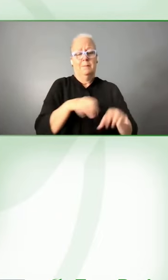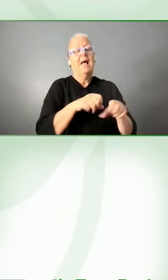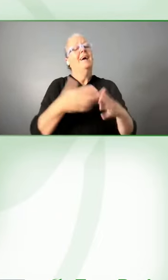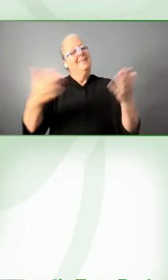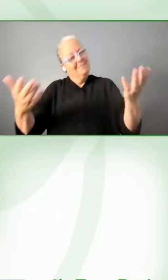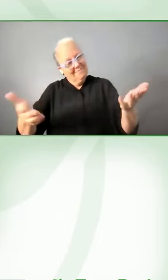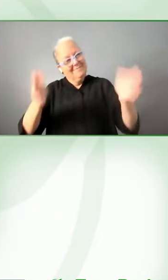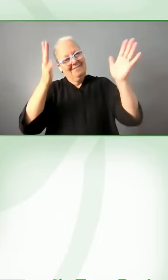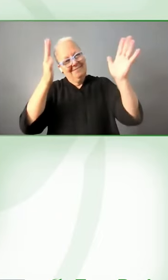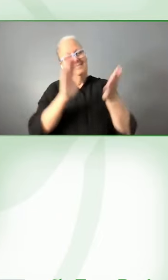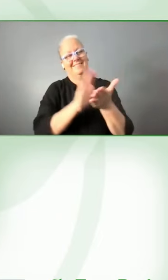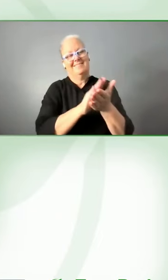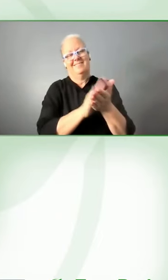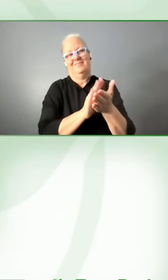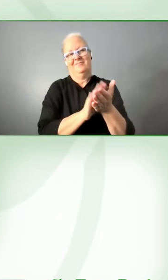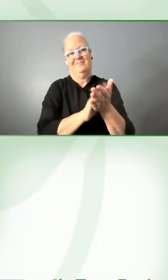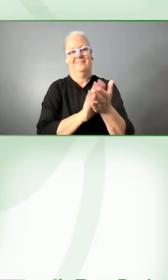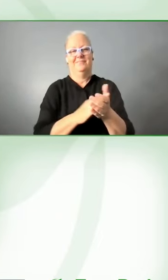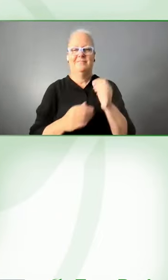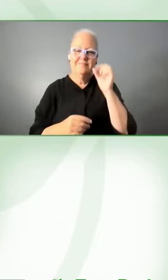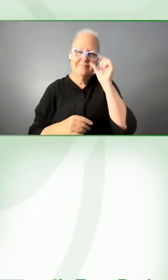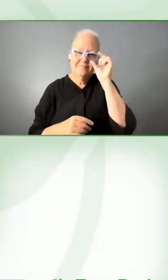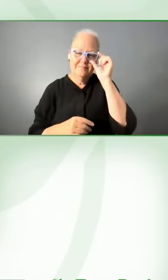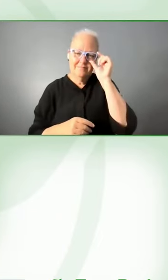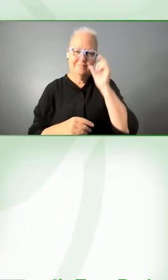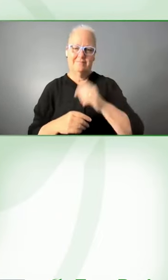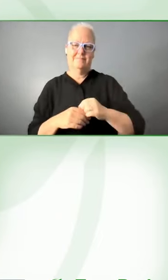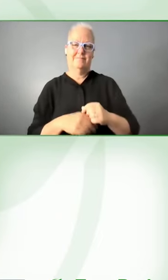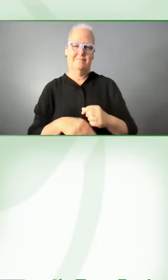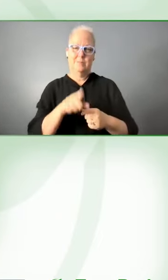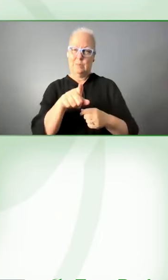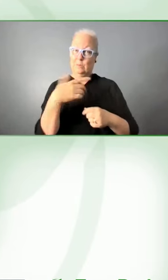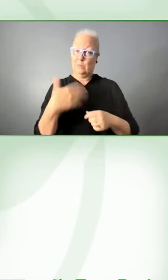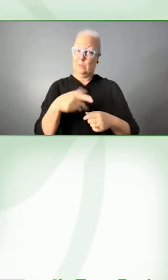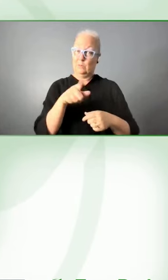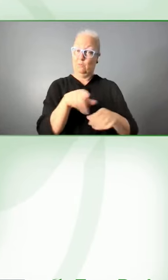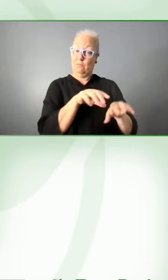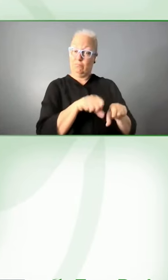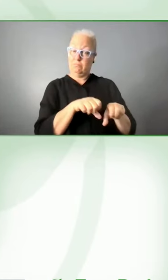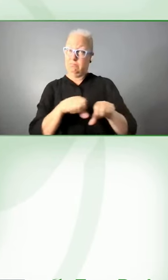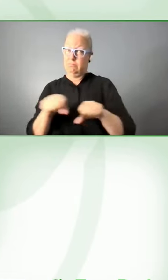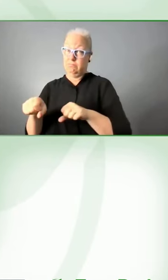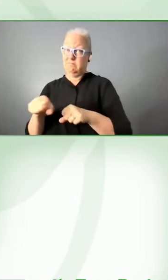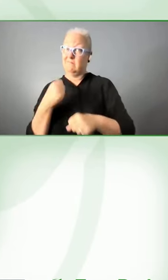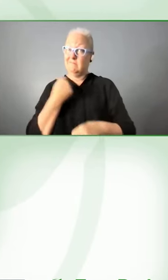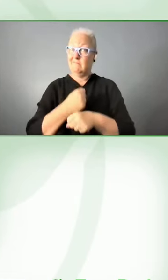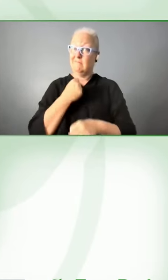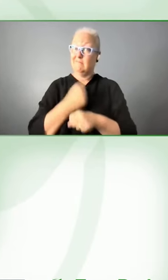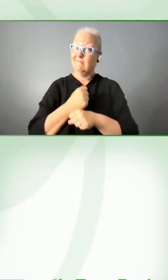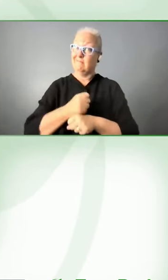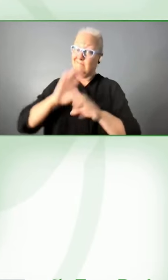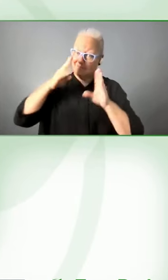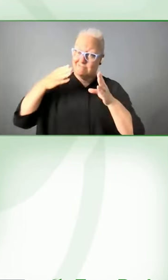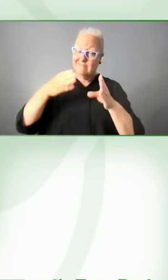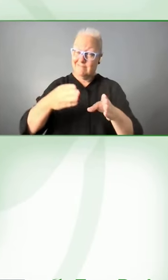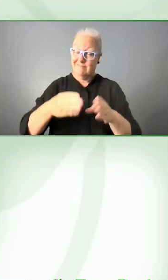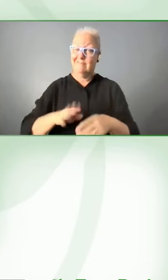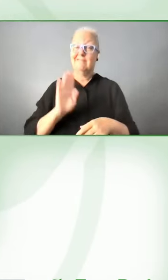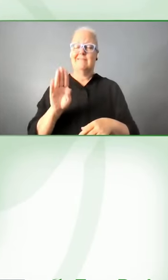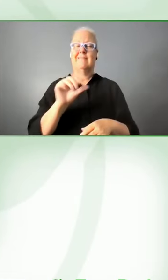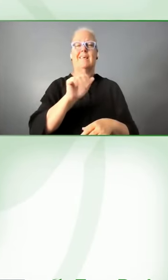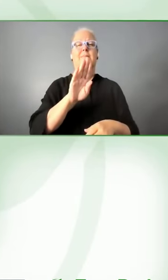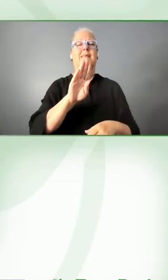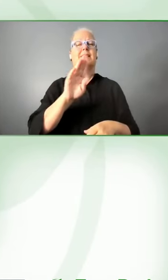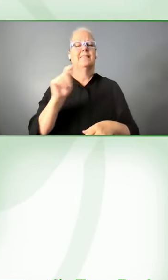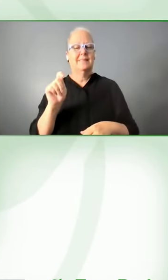Absolutely. You've been very busy in your one and a half years at VTV. Just a couple of things there